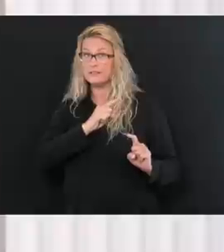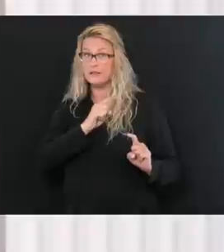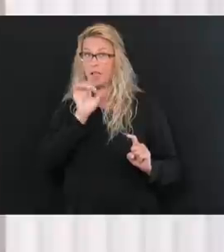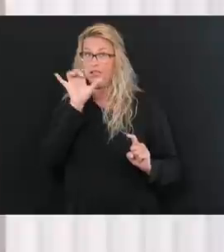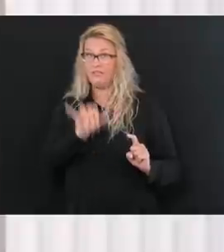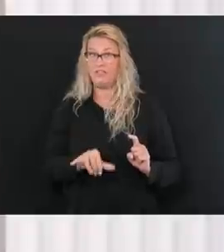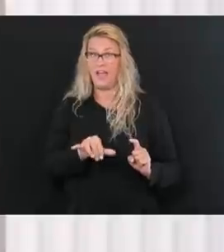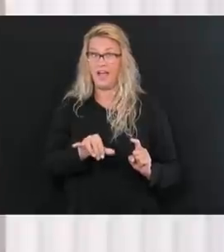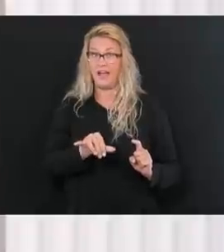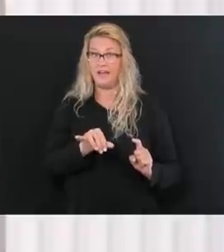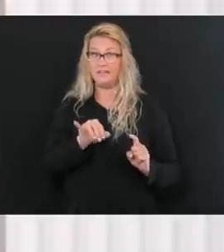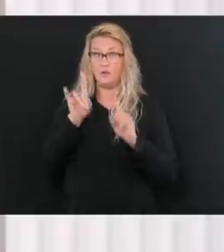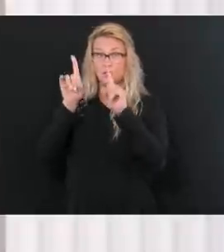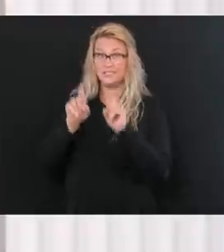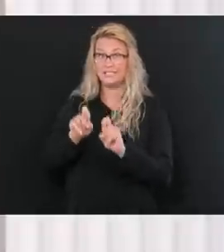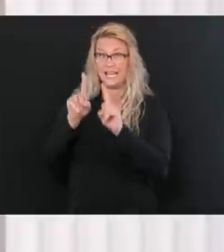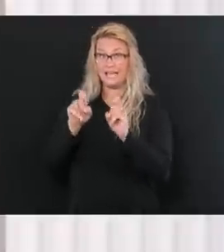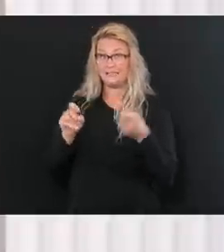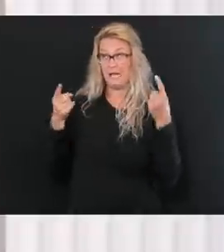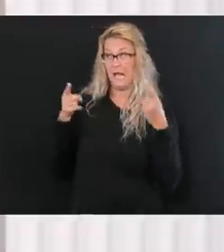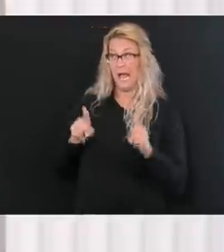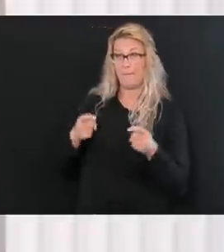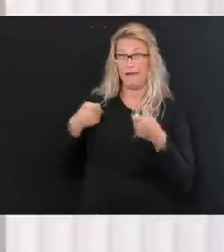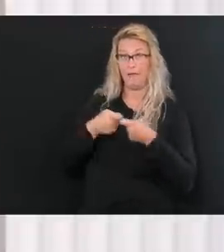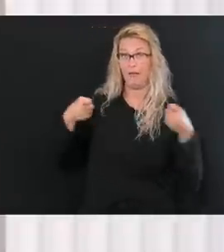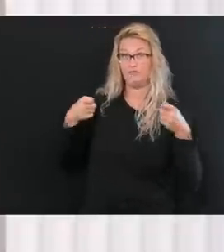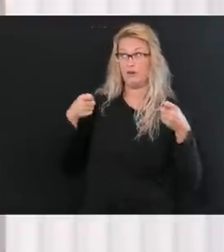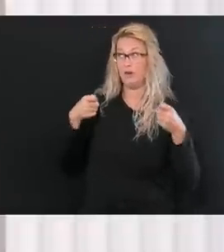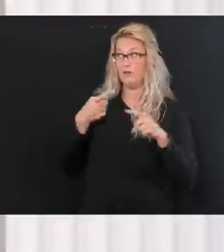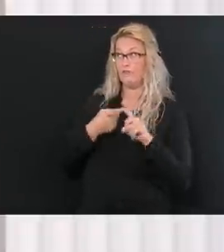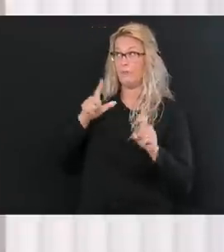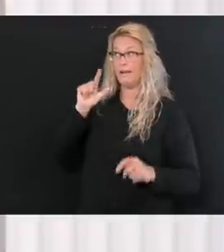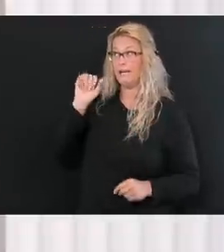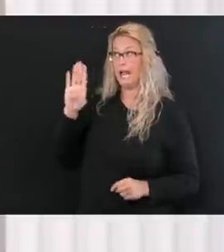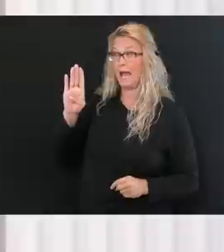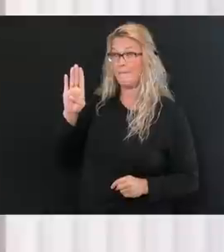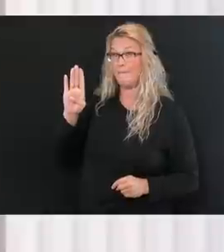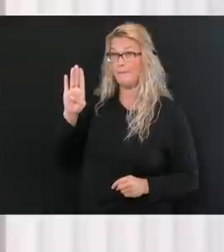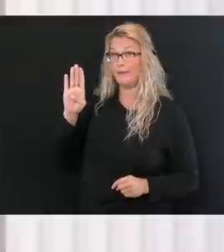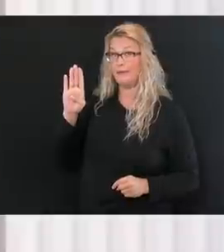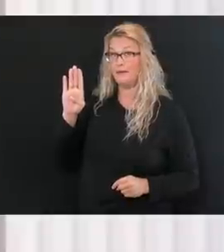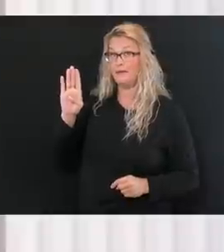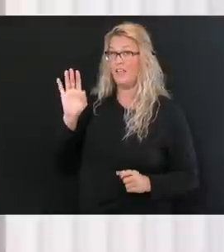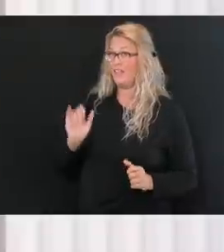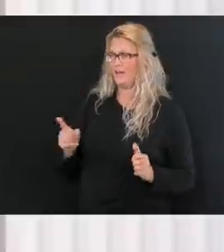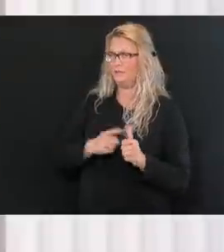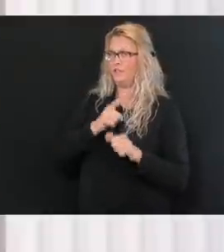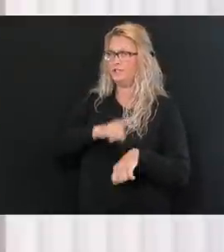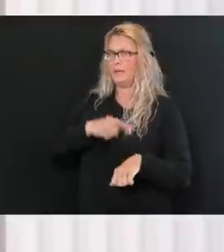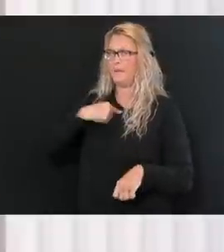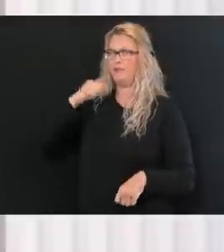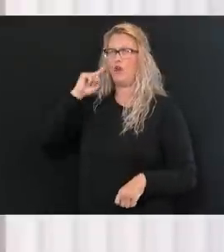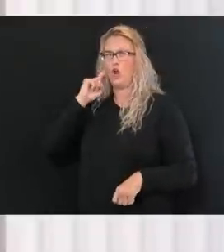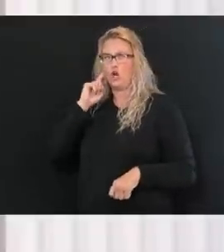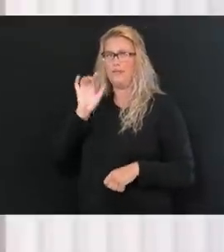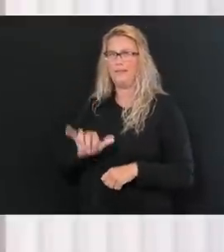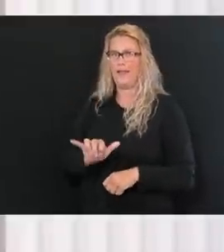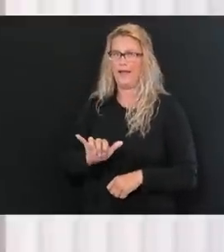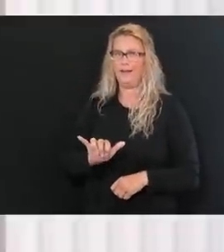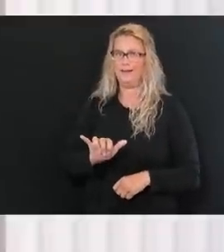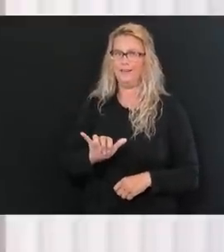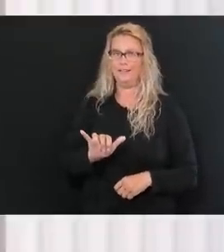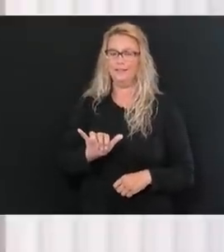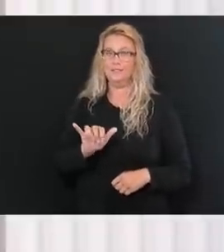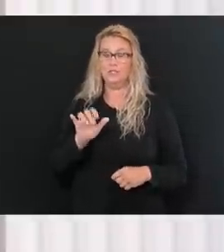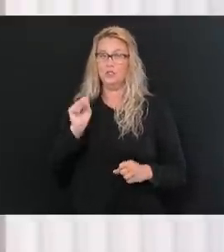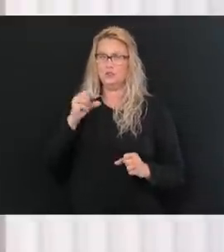of those tests come to electronically based upon from the labs themselves. So I, that's the first I've heard of that. I'm kind of, um, a little stunned